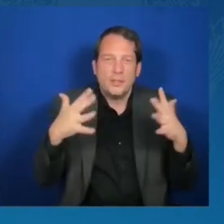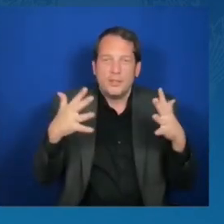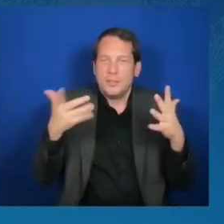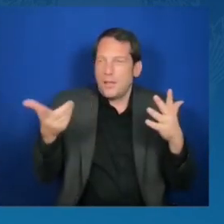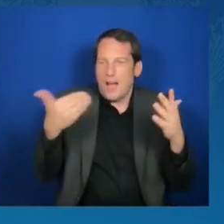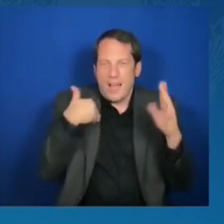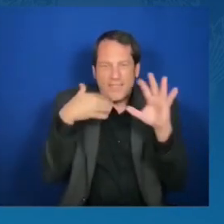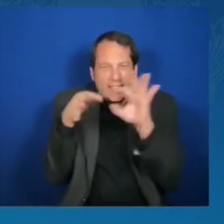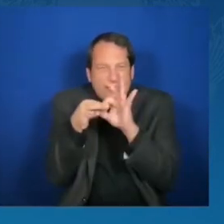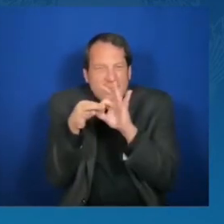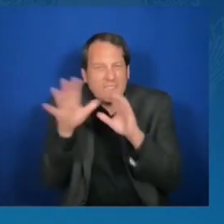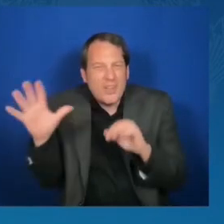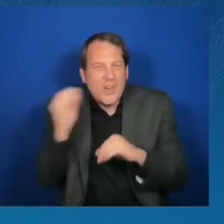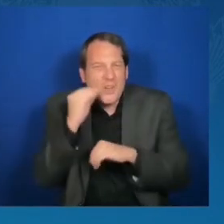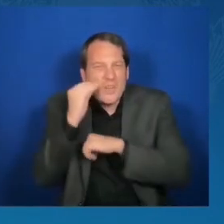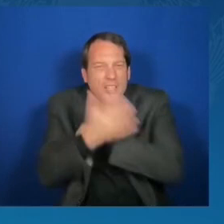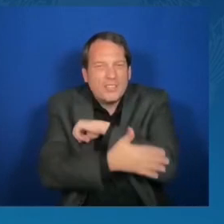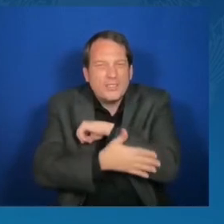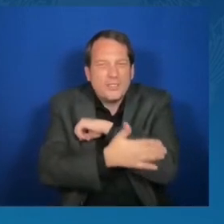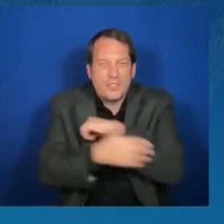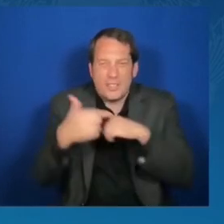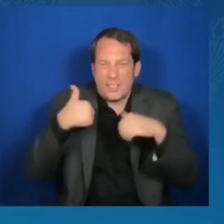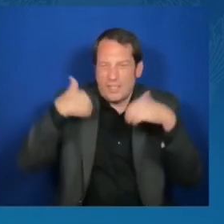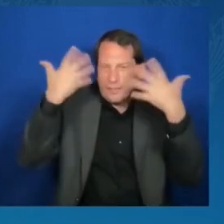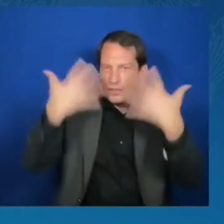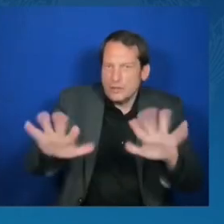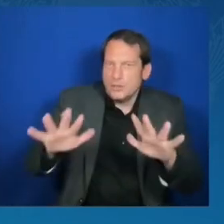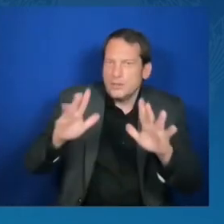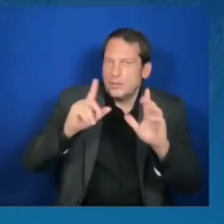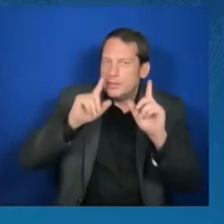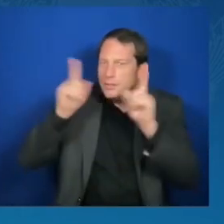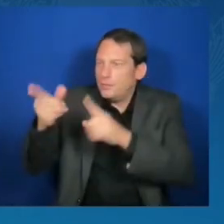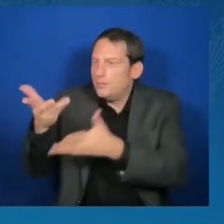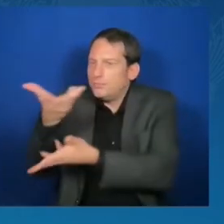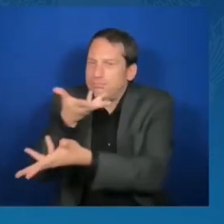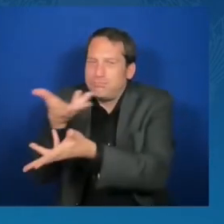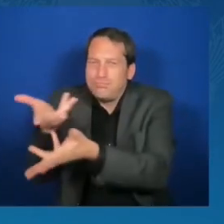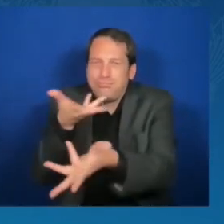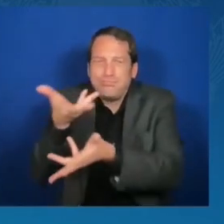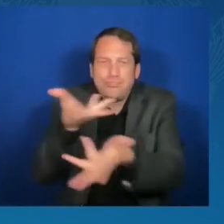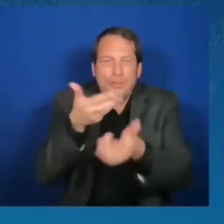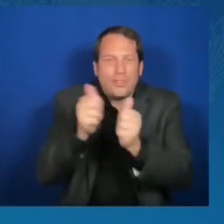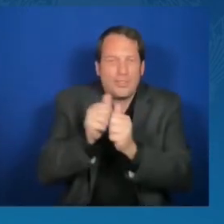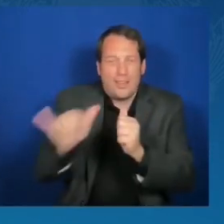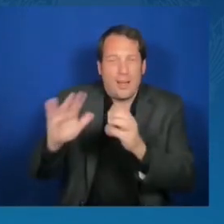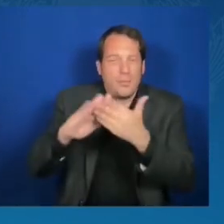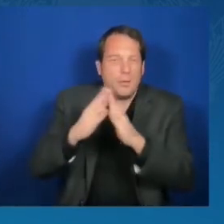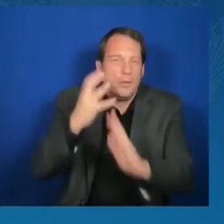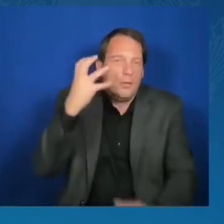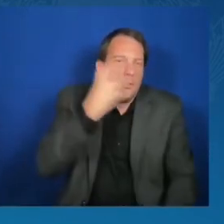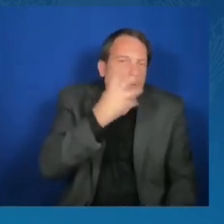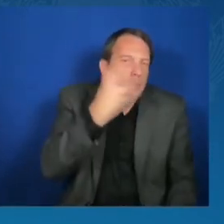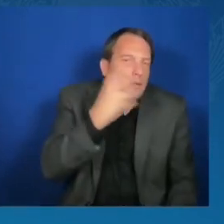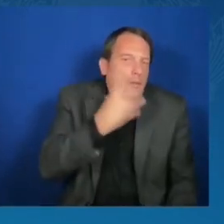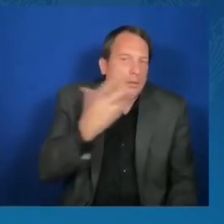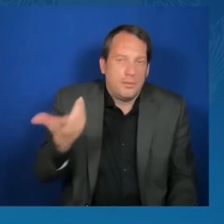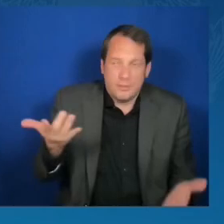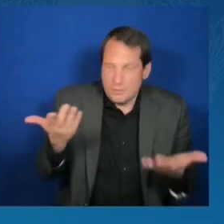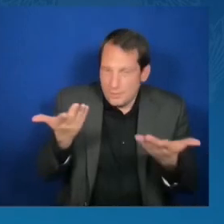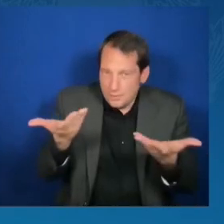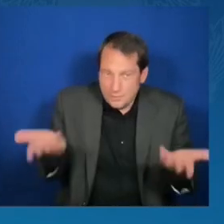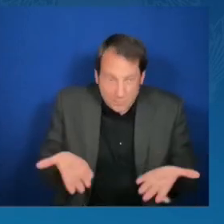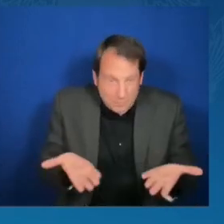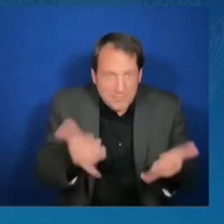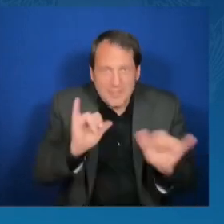That includes sitting down with a younger generation, young leaders who are creating jobs for young people in the United States and in African nations,